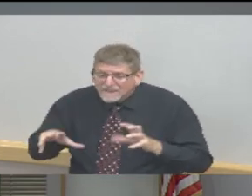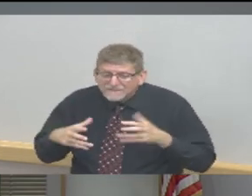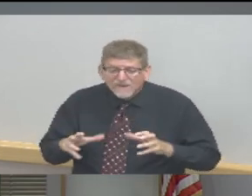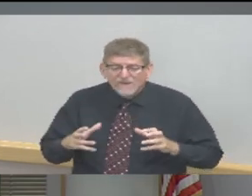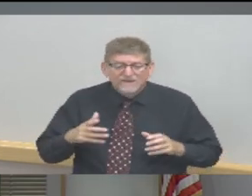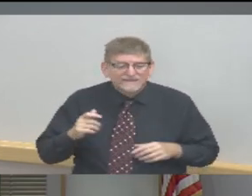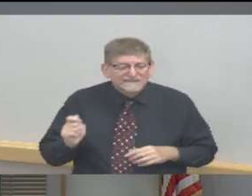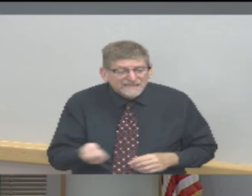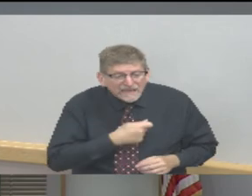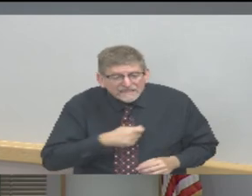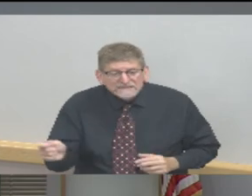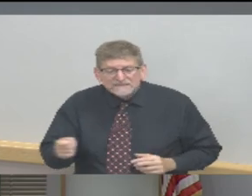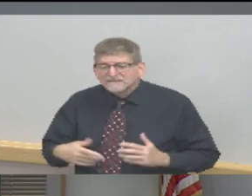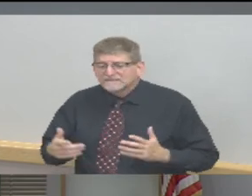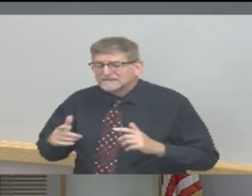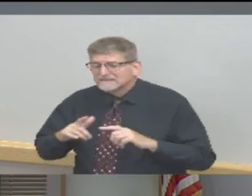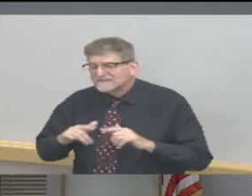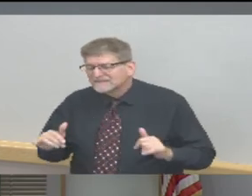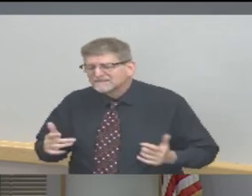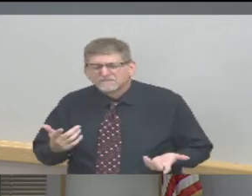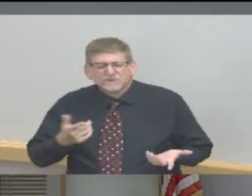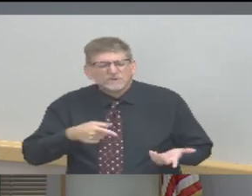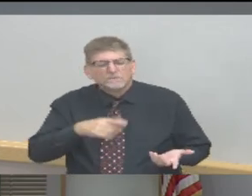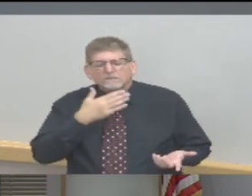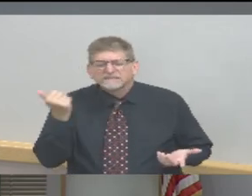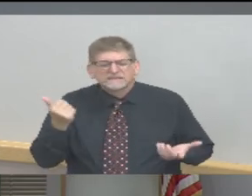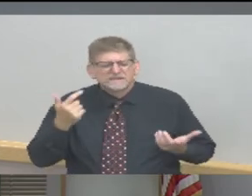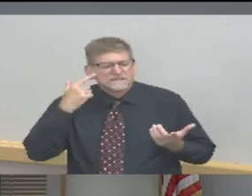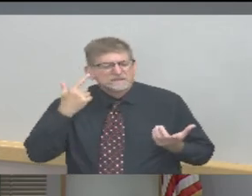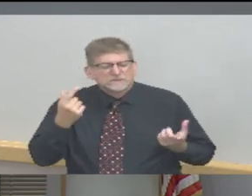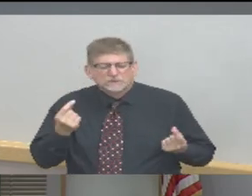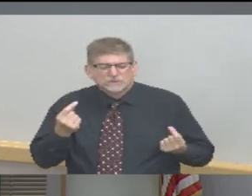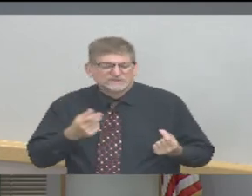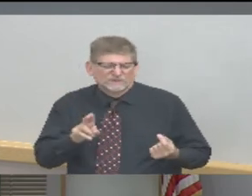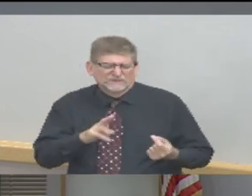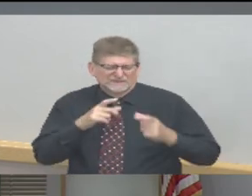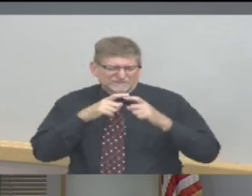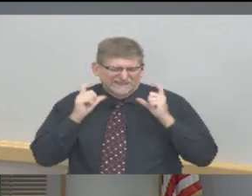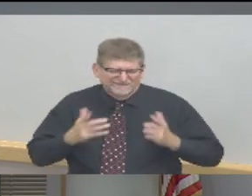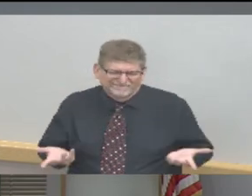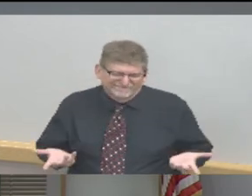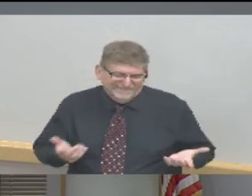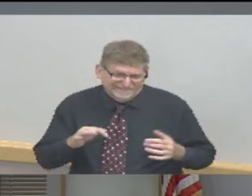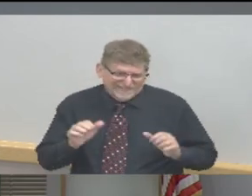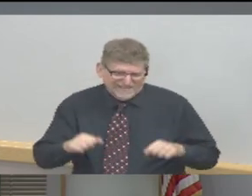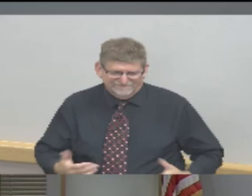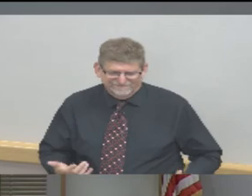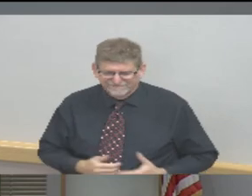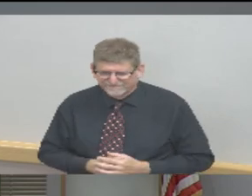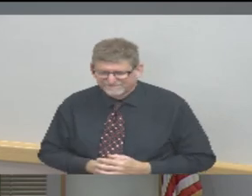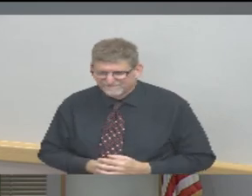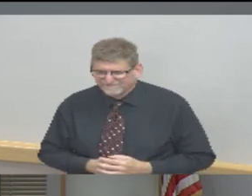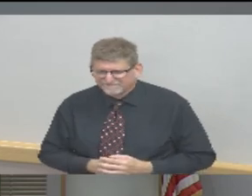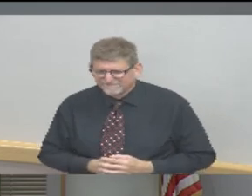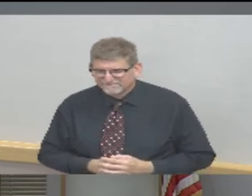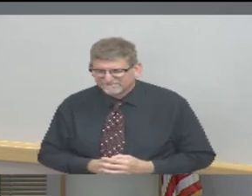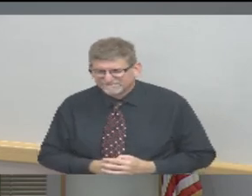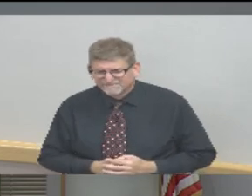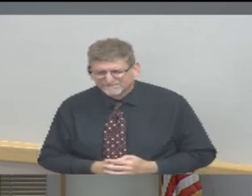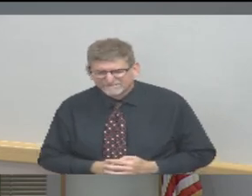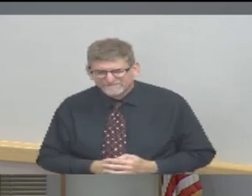That's the smartest thing to do, just like it would be in any other public setting where social distancing is difficult.